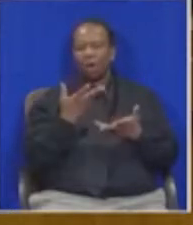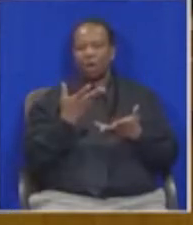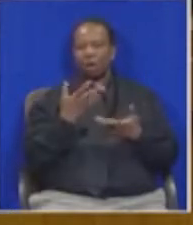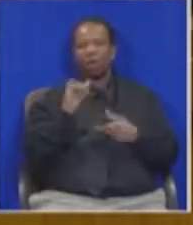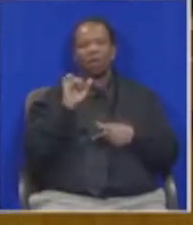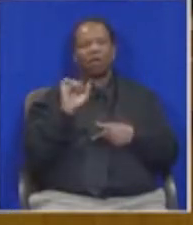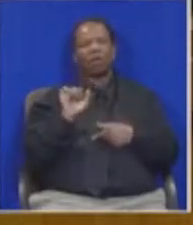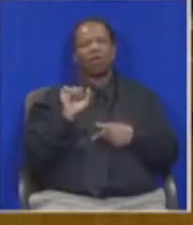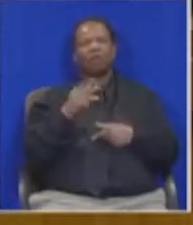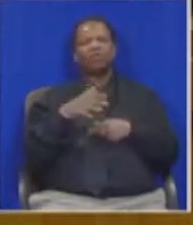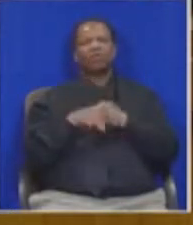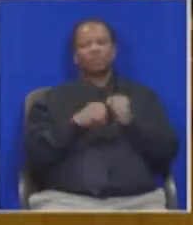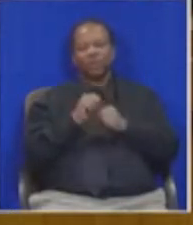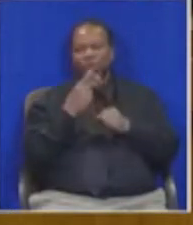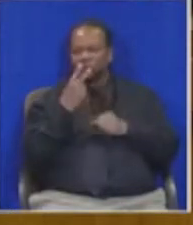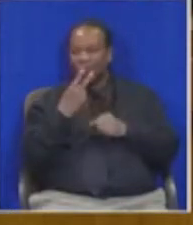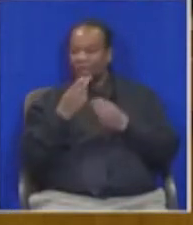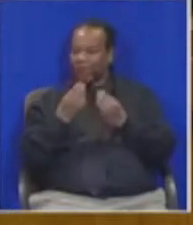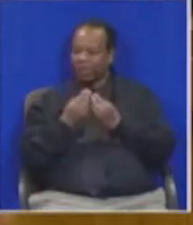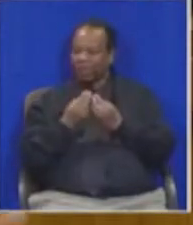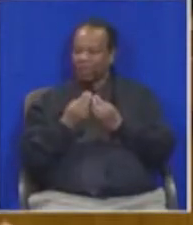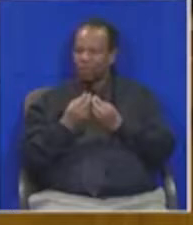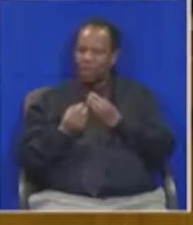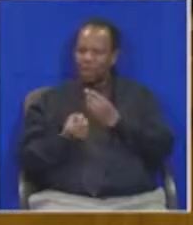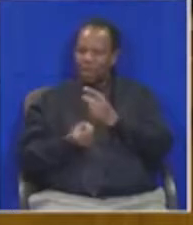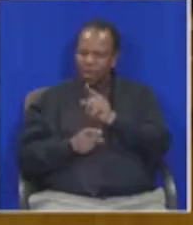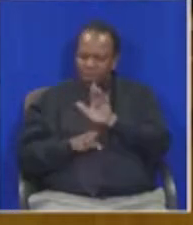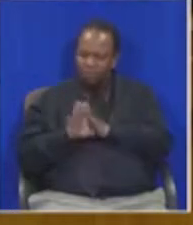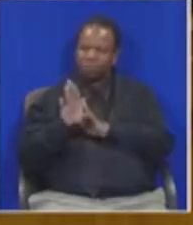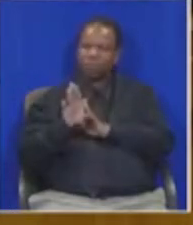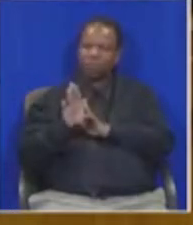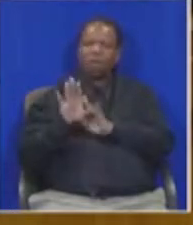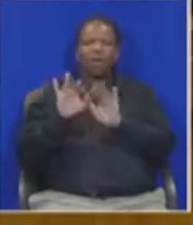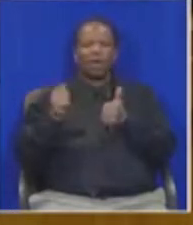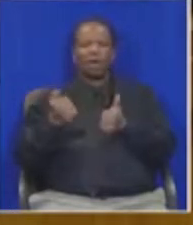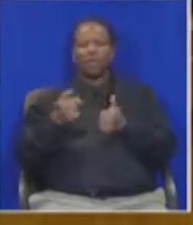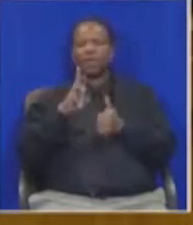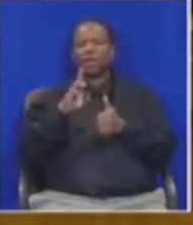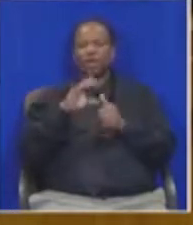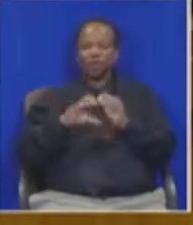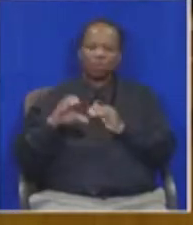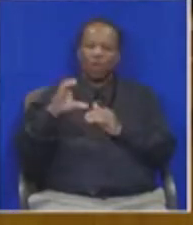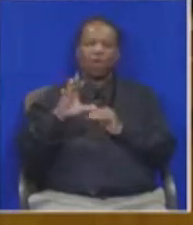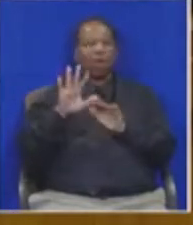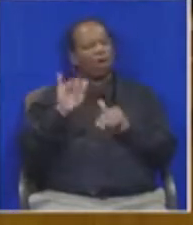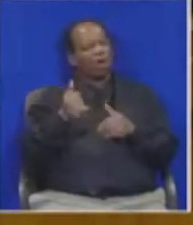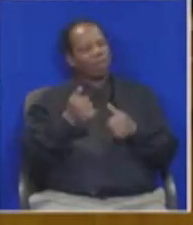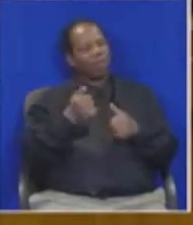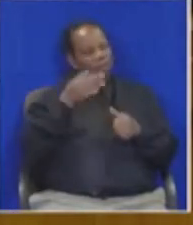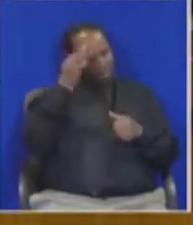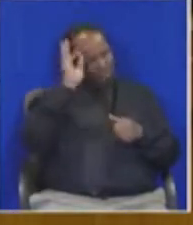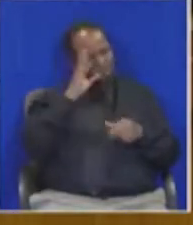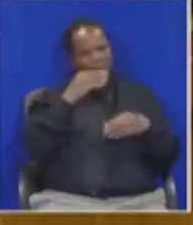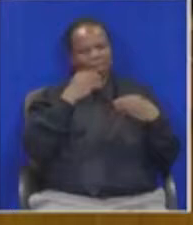promising green shoots of economic recovery and a strengthening currency and good cooperation between government, business and labor,